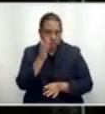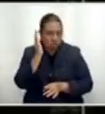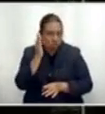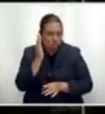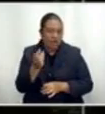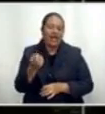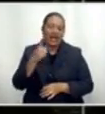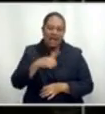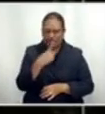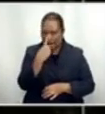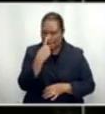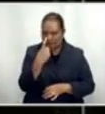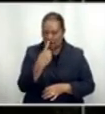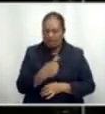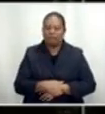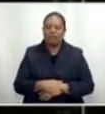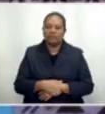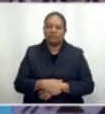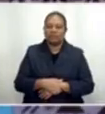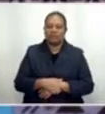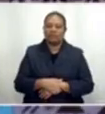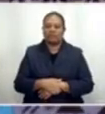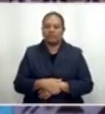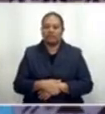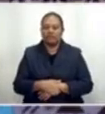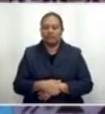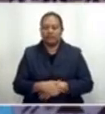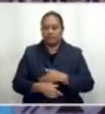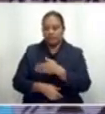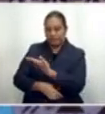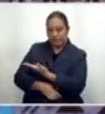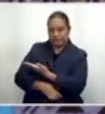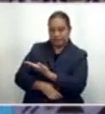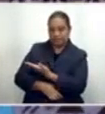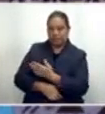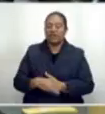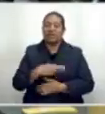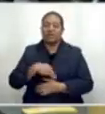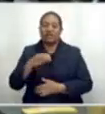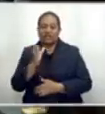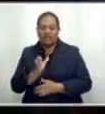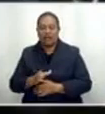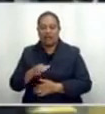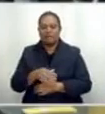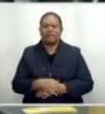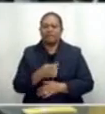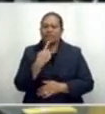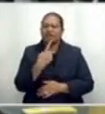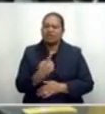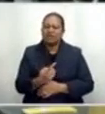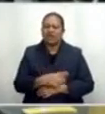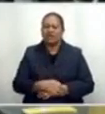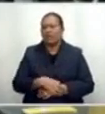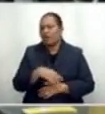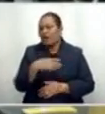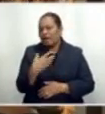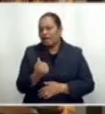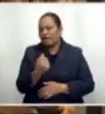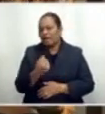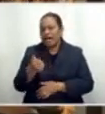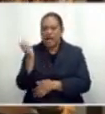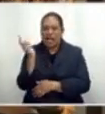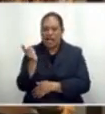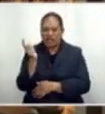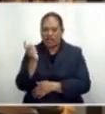the Fiji Museum. Senia Nimbola reports. According to the Ito Ke Affairs Minister, there will be three Rata Sukuna public lectures